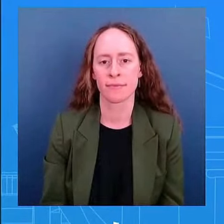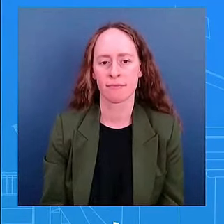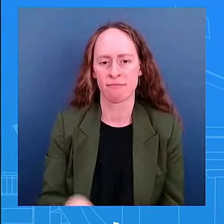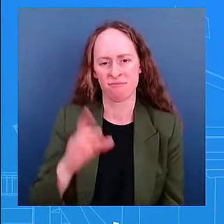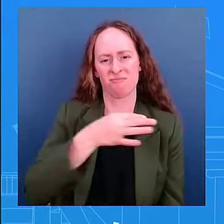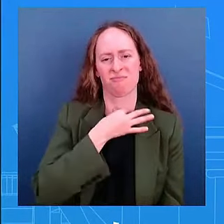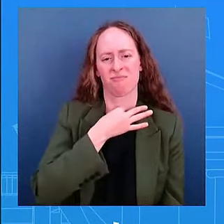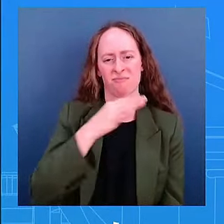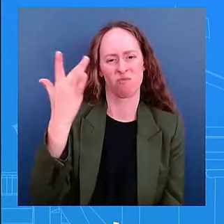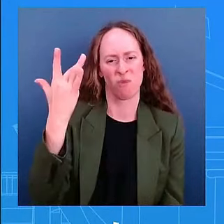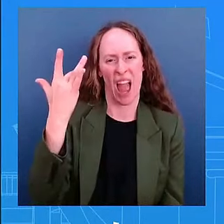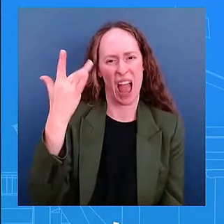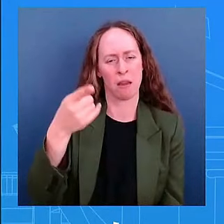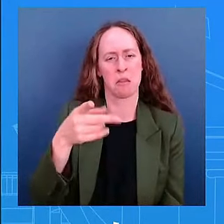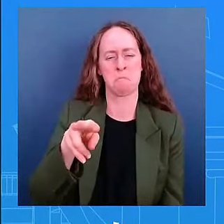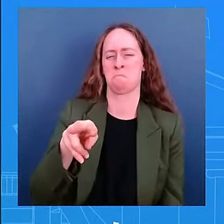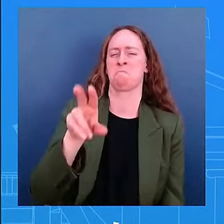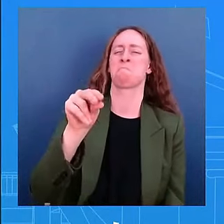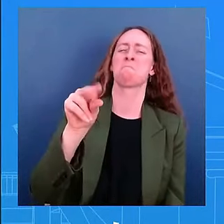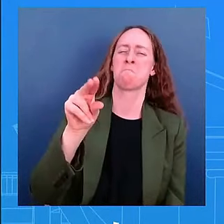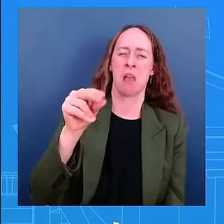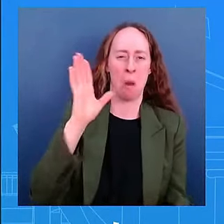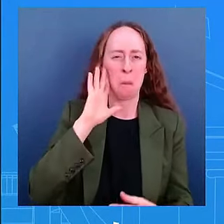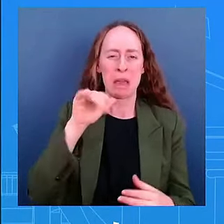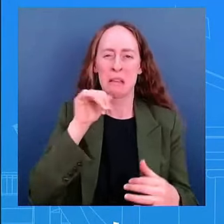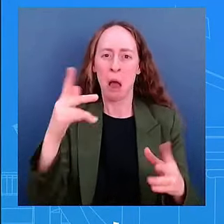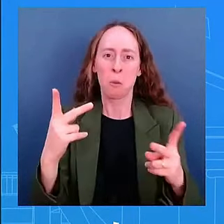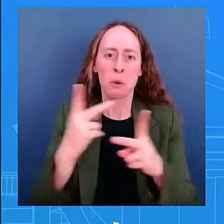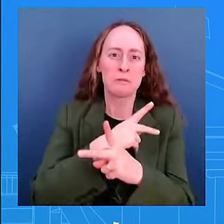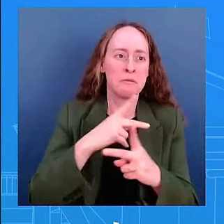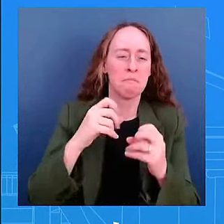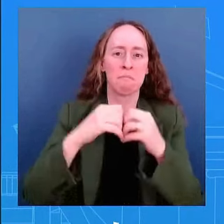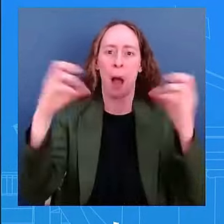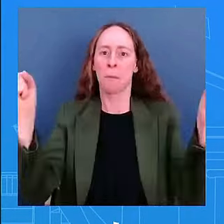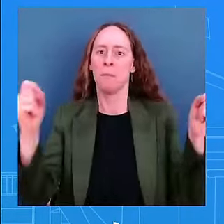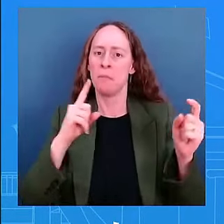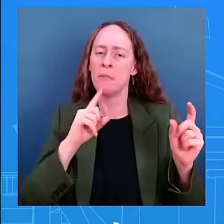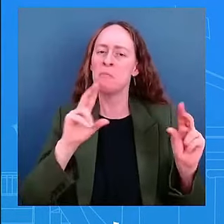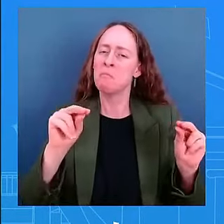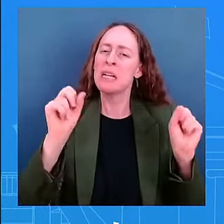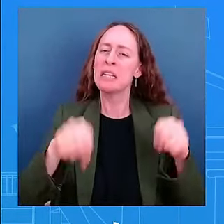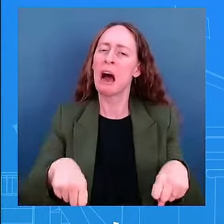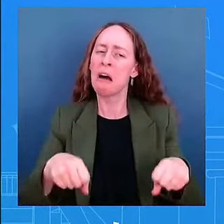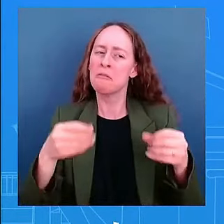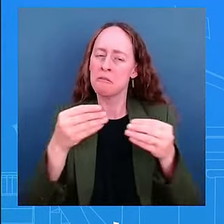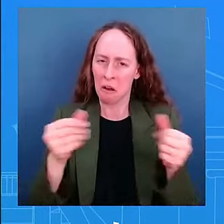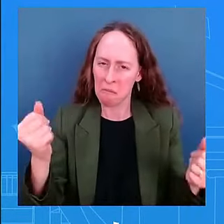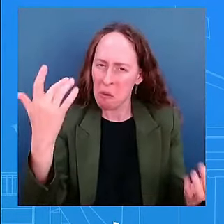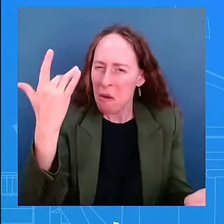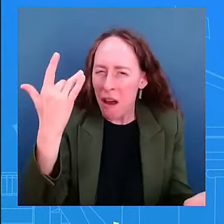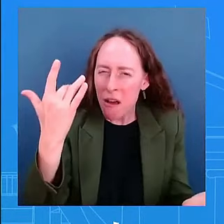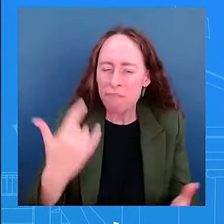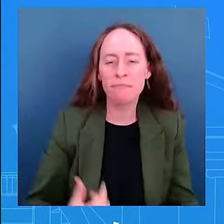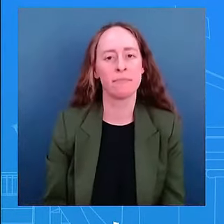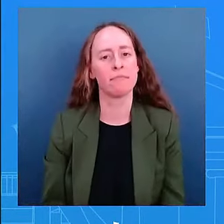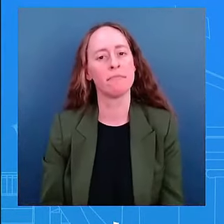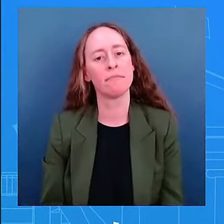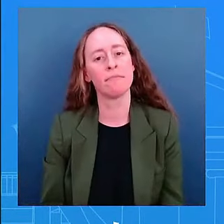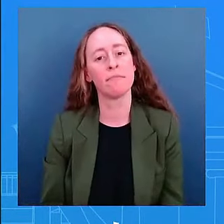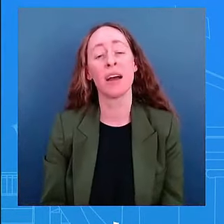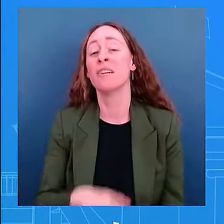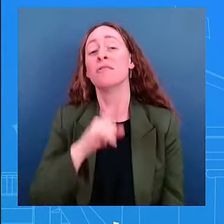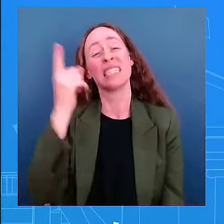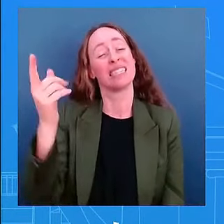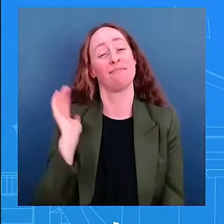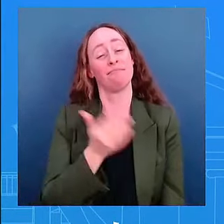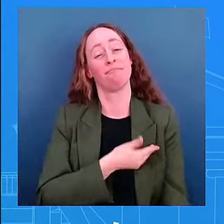have to uh you know continue to be optimistic here i think it's important uh to have a diplomatic solution we do not want to